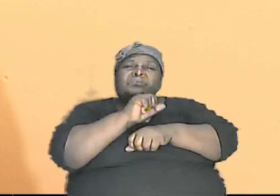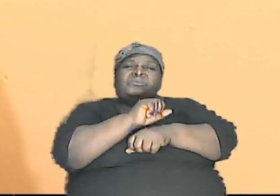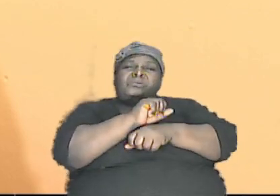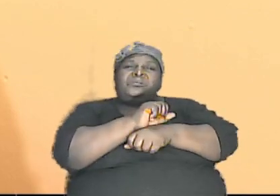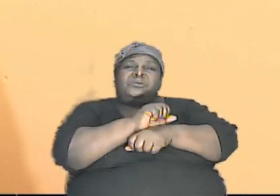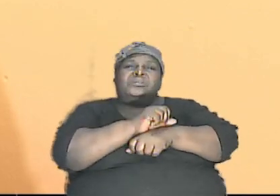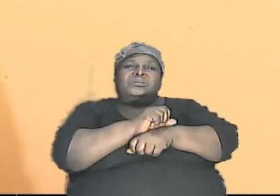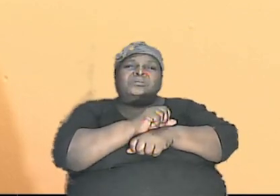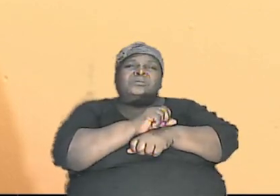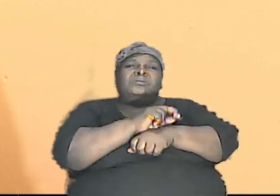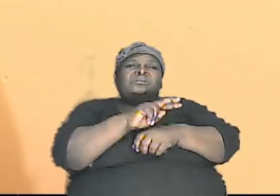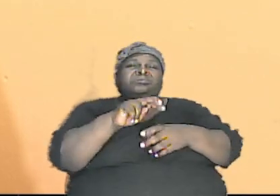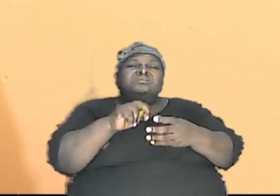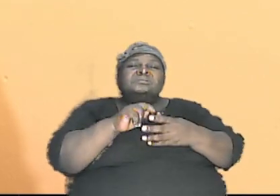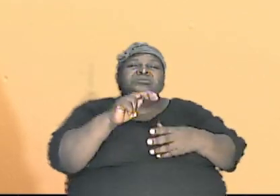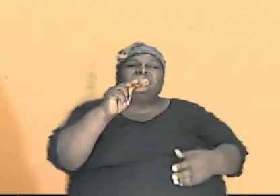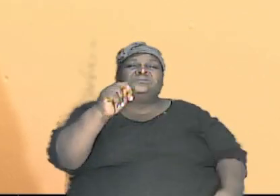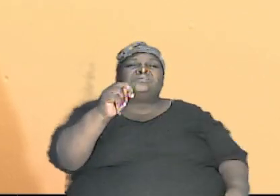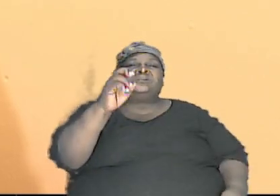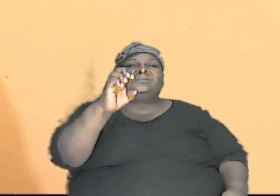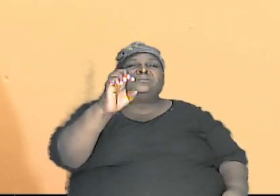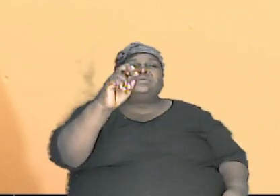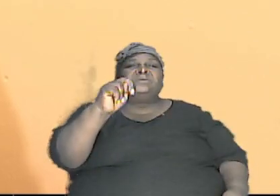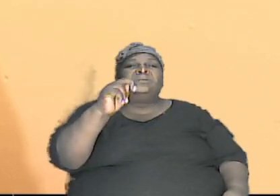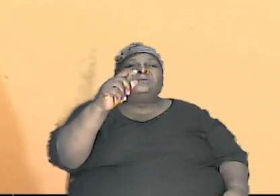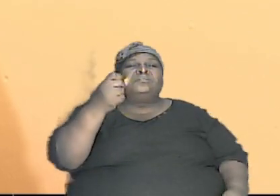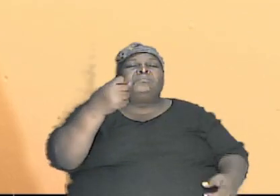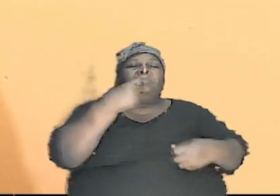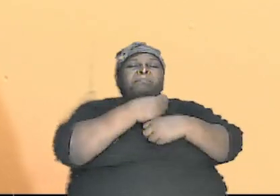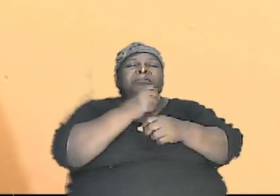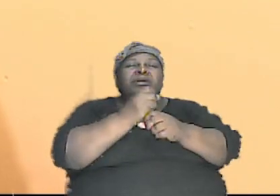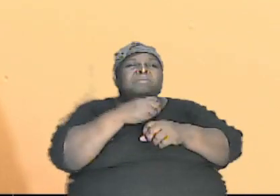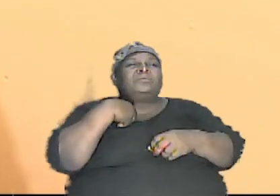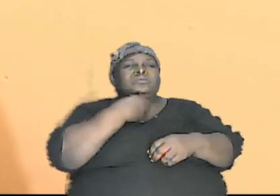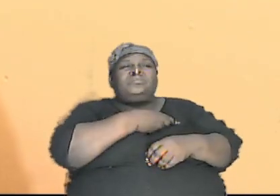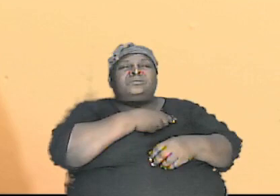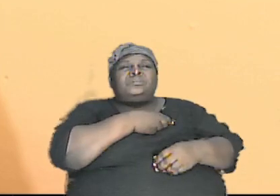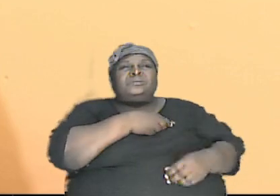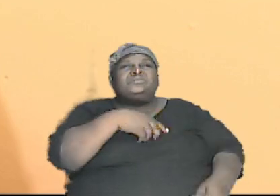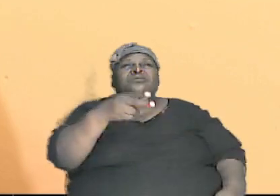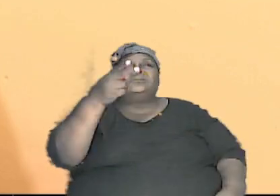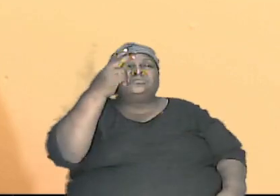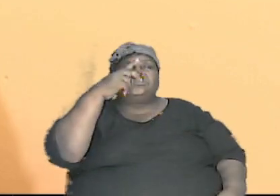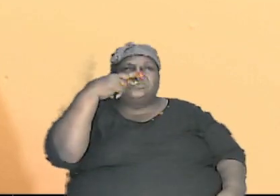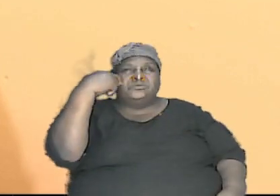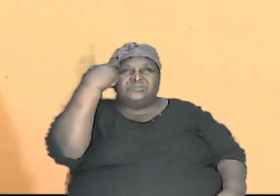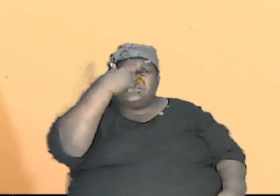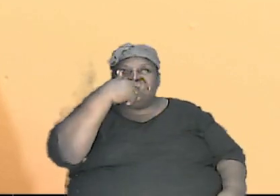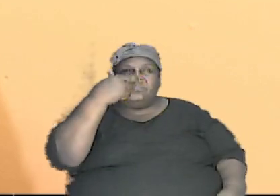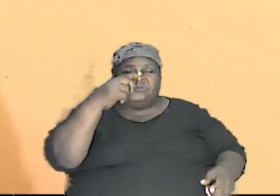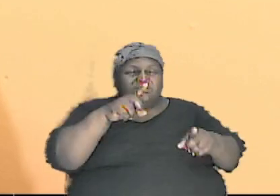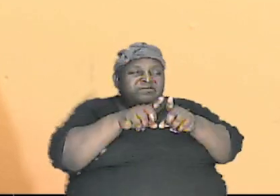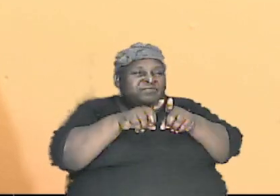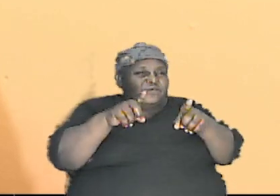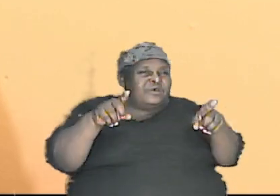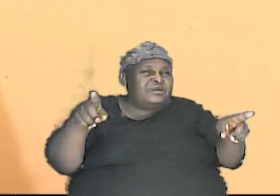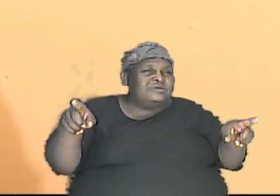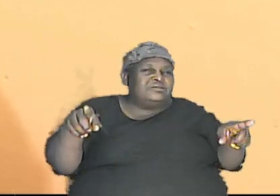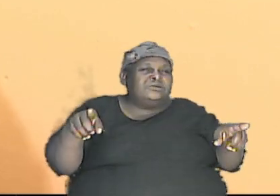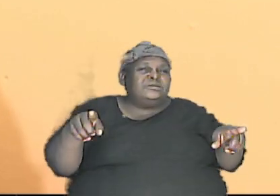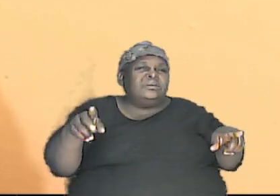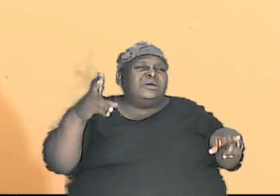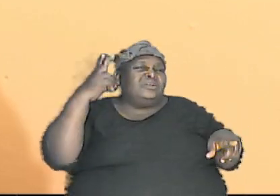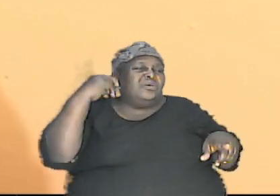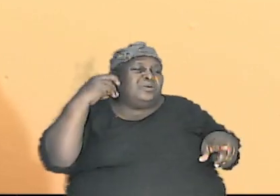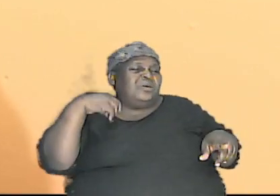cause us to look different genetics and our genes and you would have heard people talking